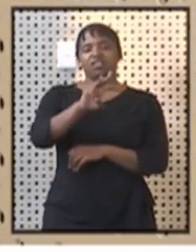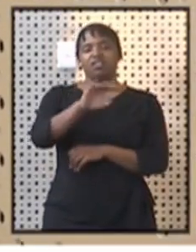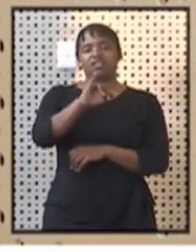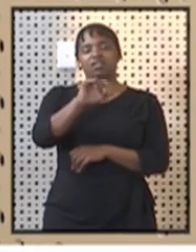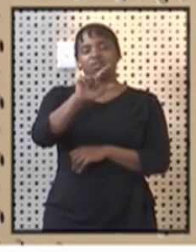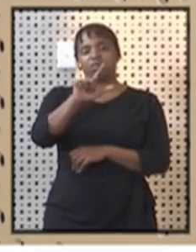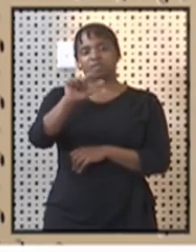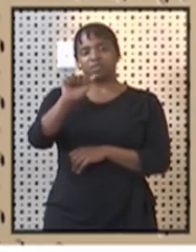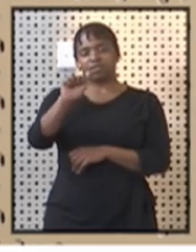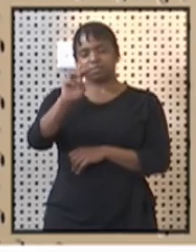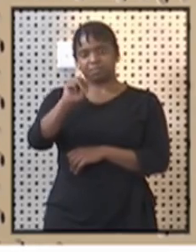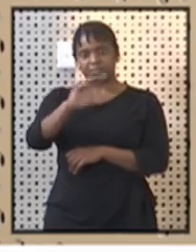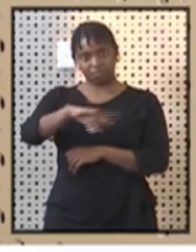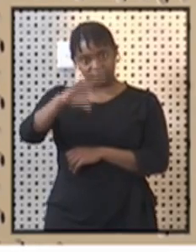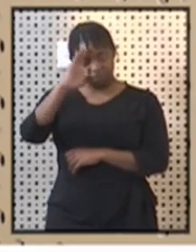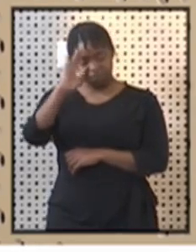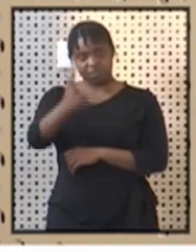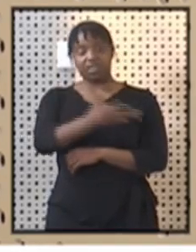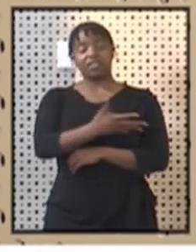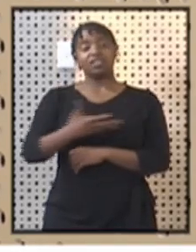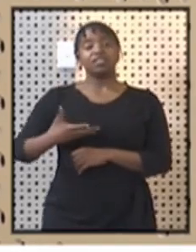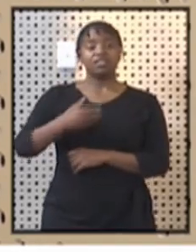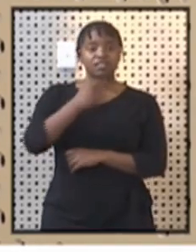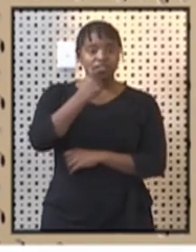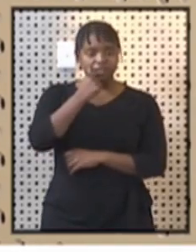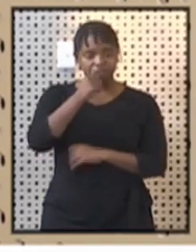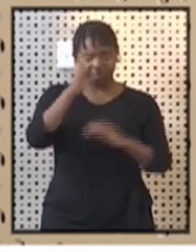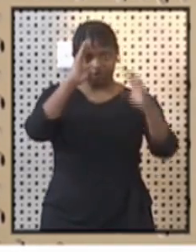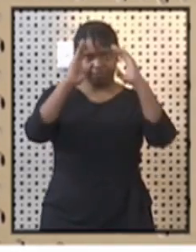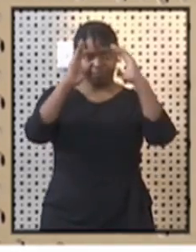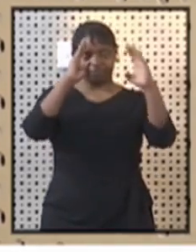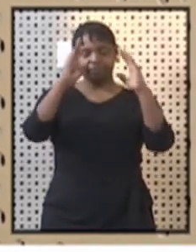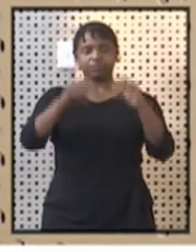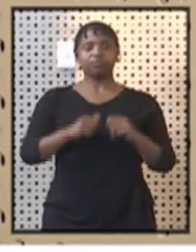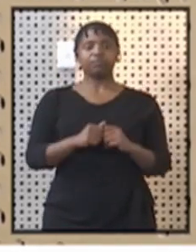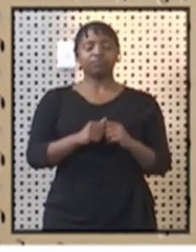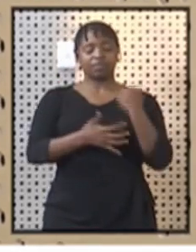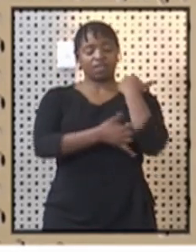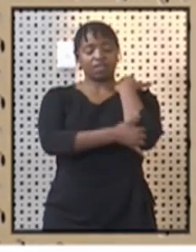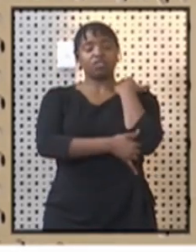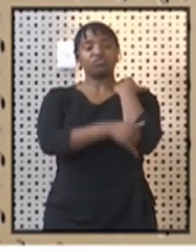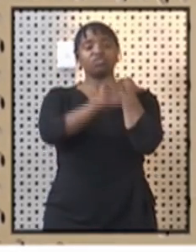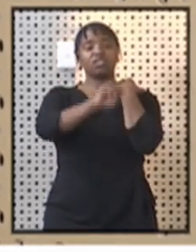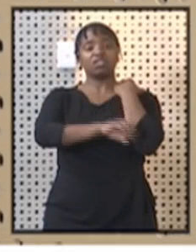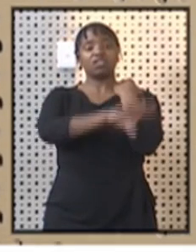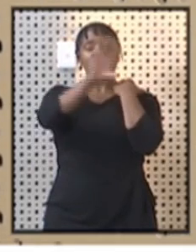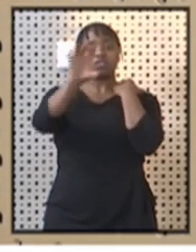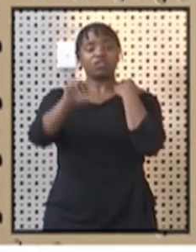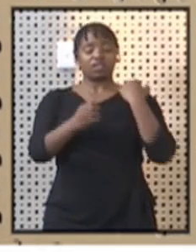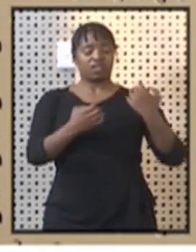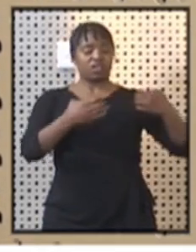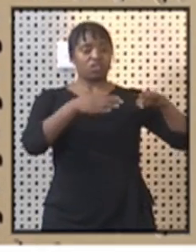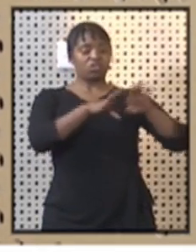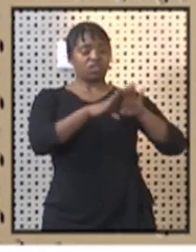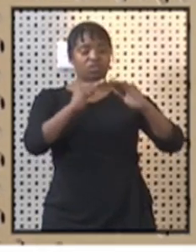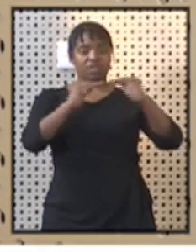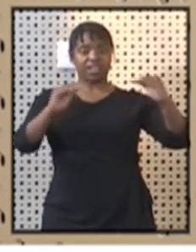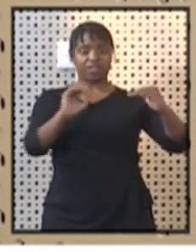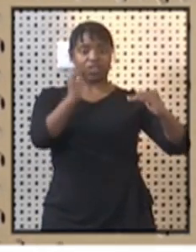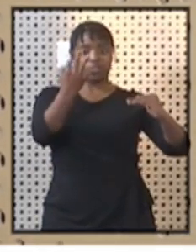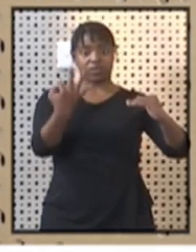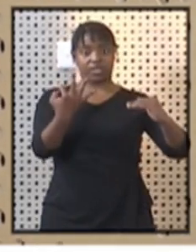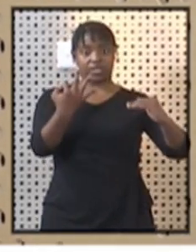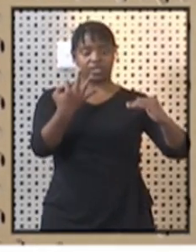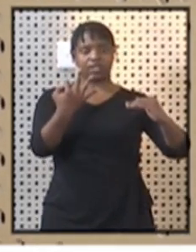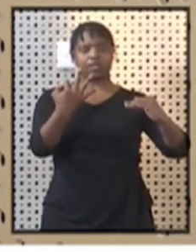Good afternoon ladies and gentlemen. Since the country entered level three of risk adjusted strategy, the tourism sector